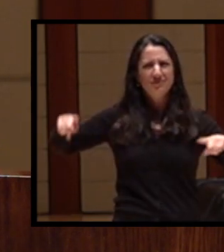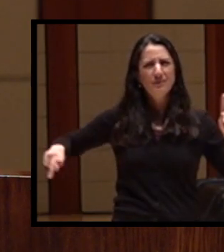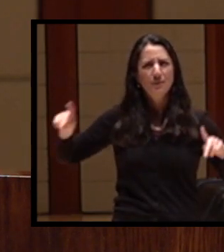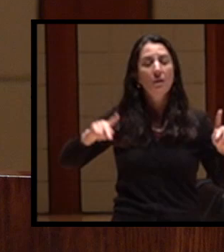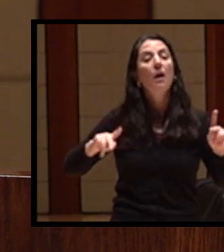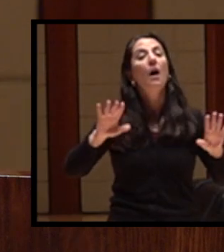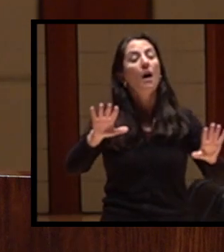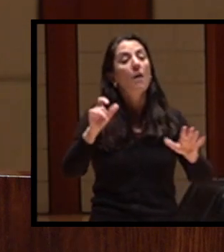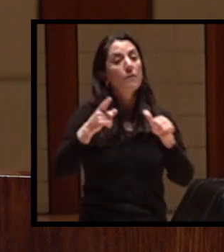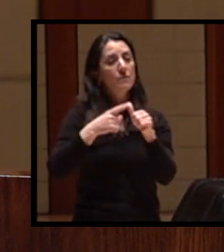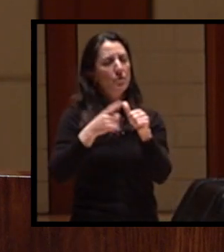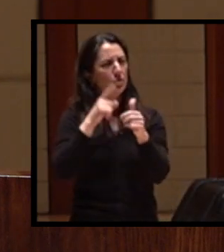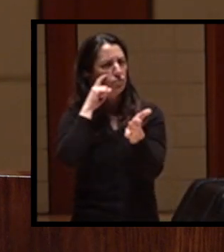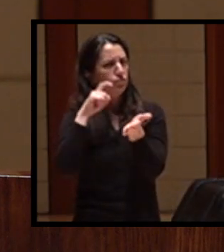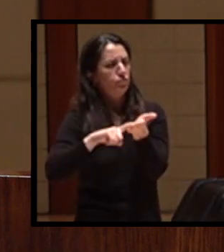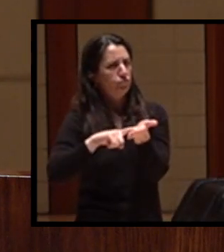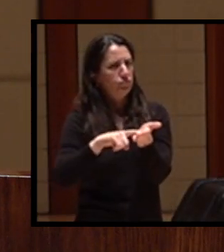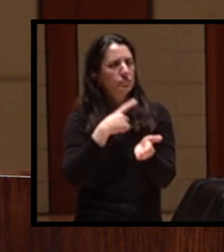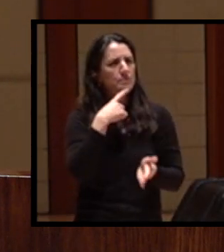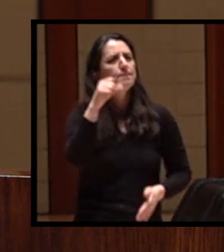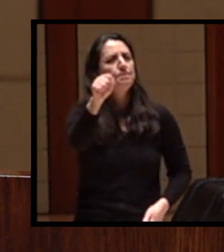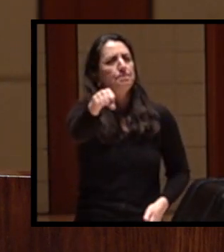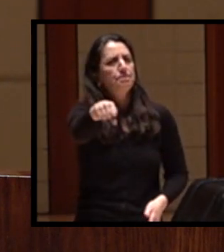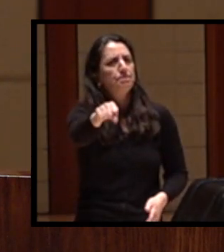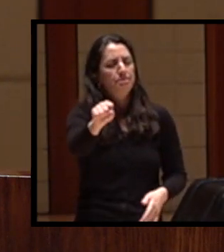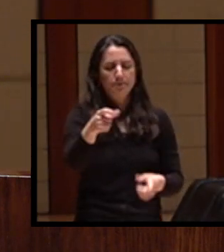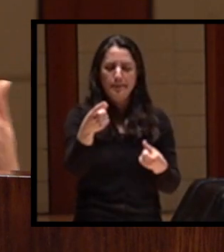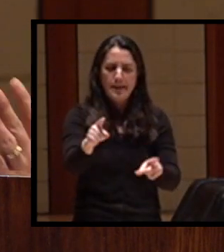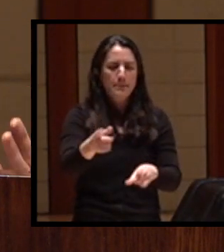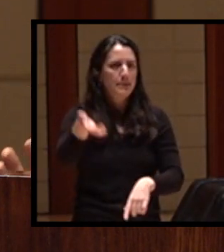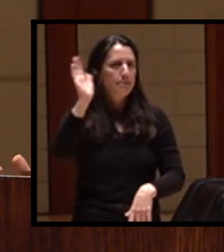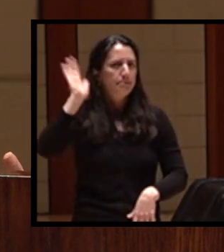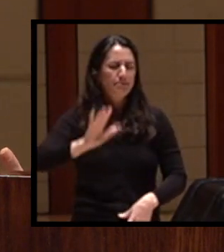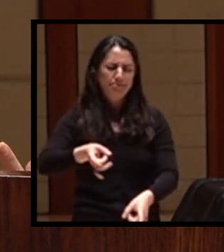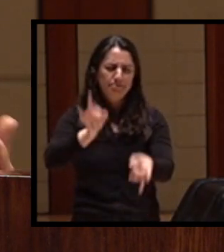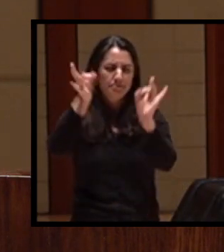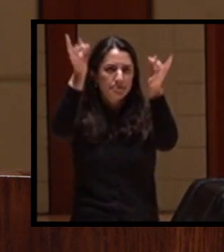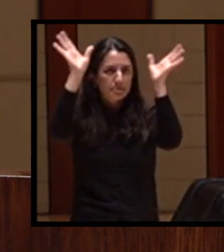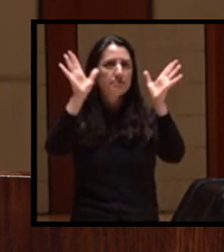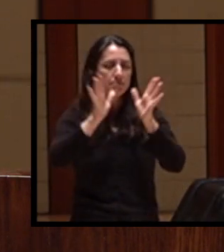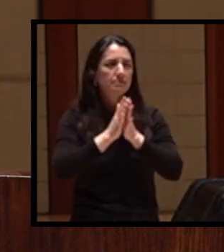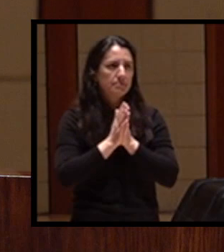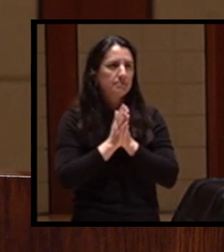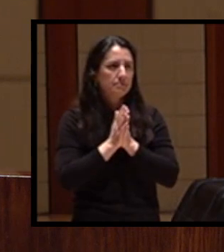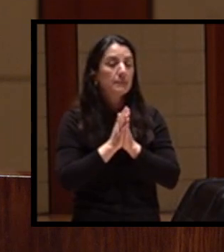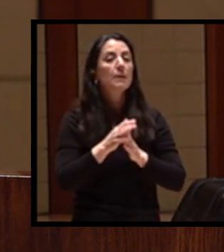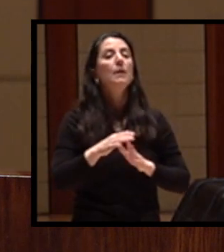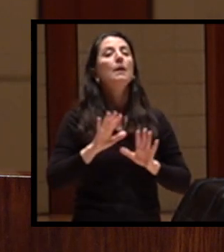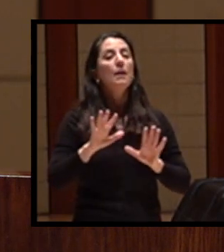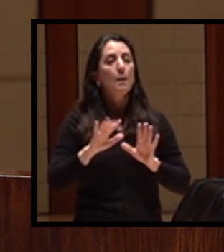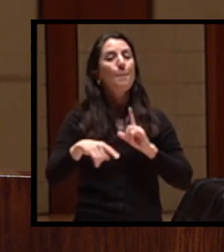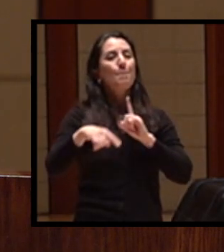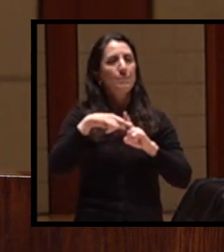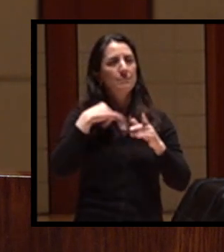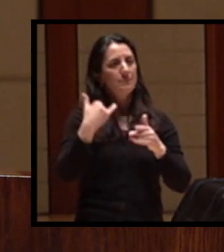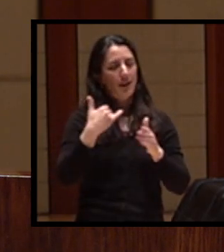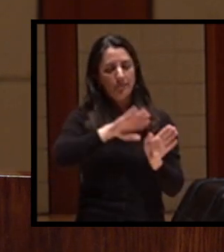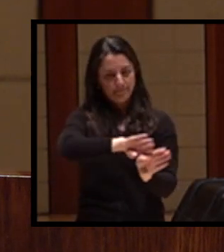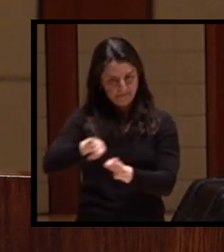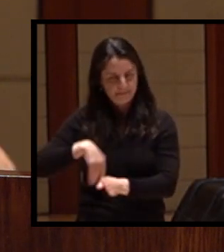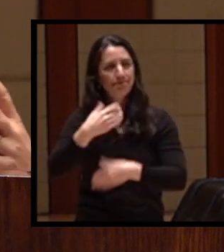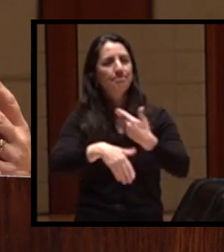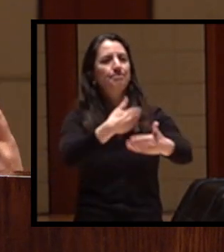okay as long as we move forward acknowledging that we're all still here and that we have a bright future together